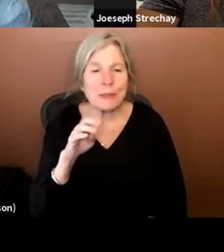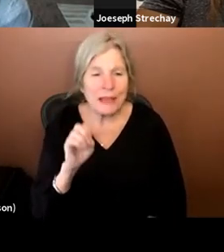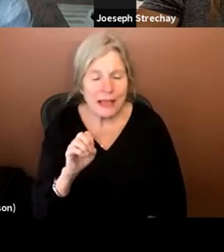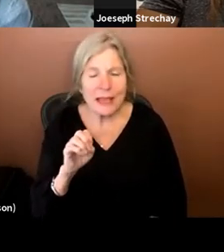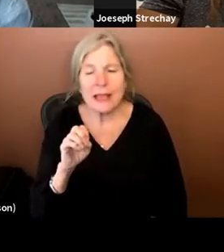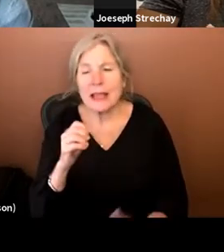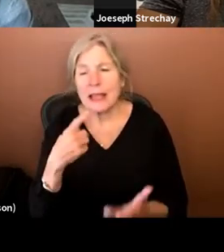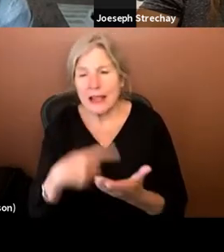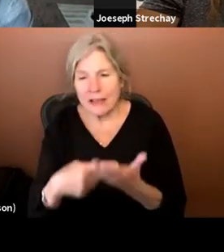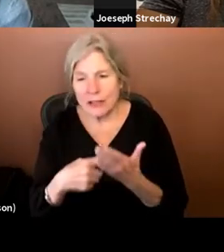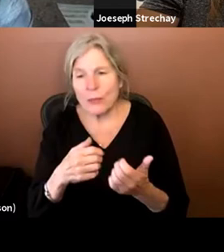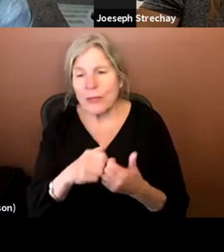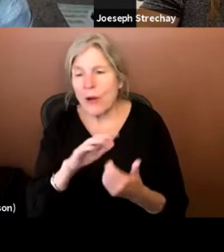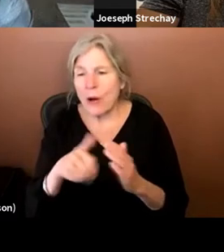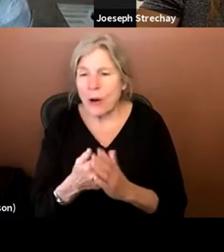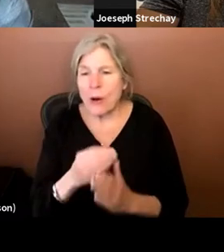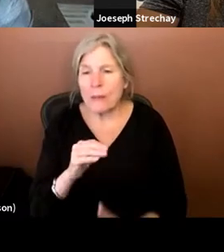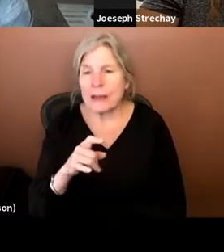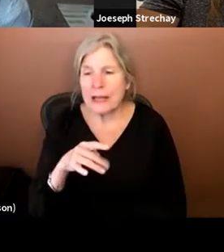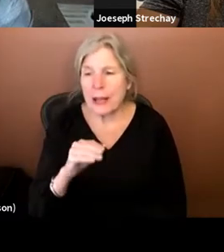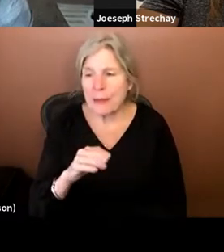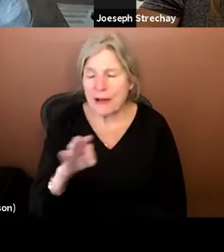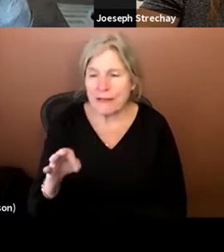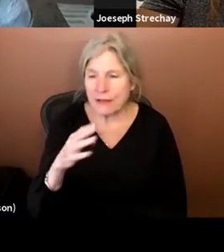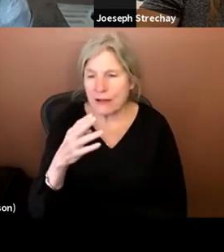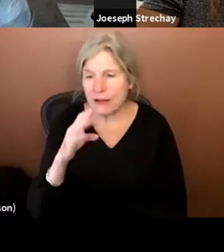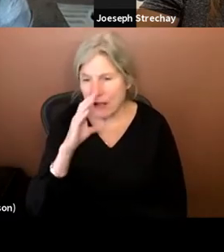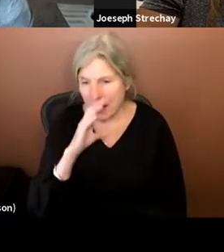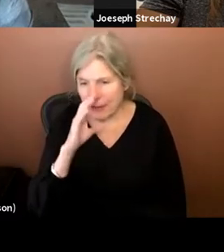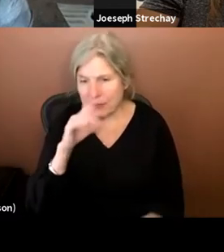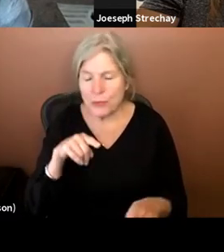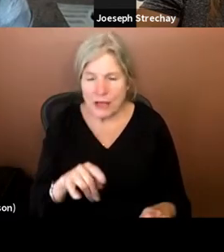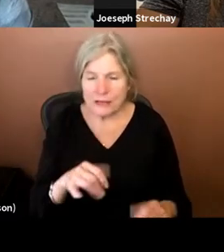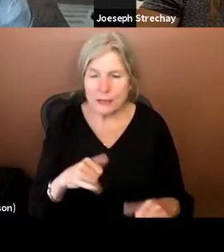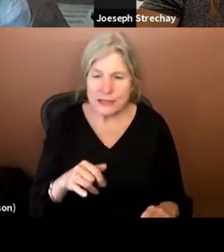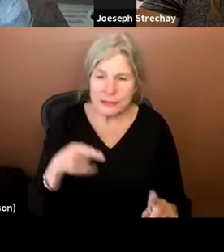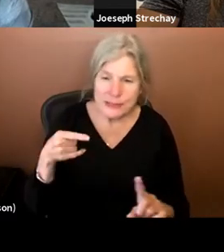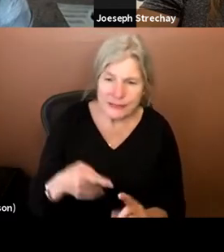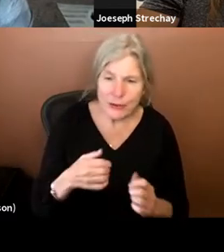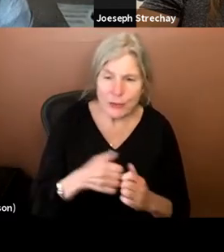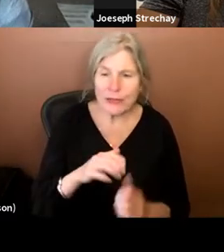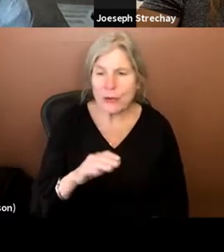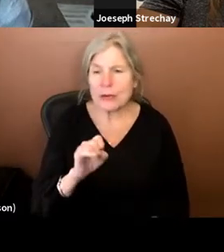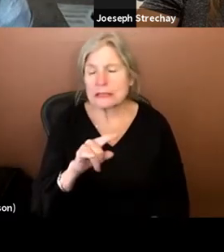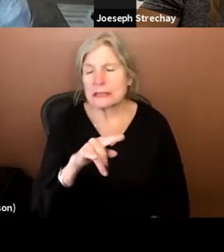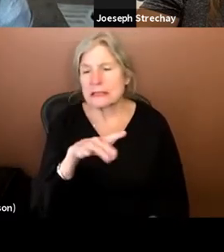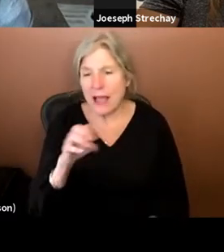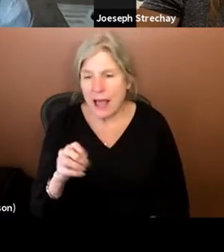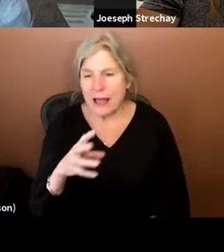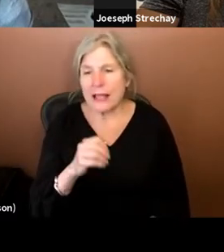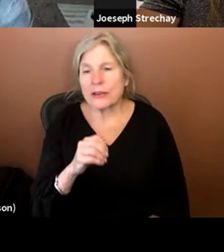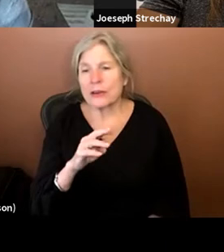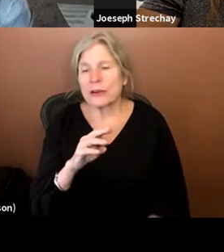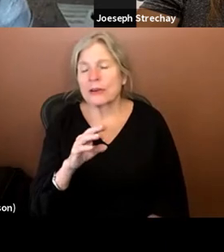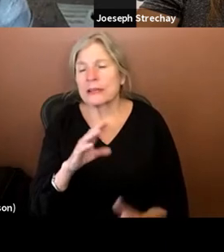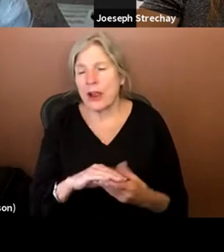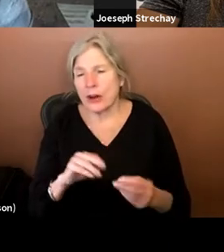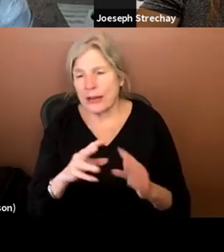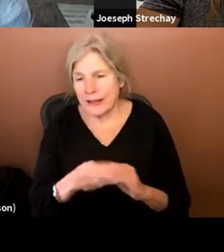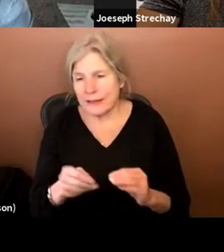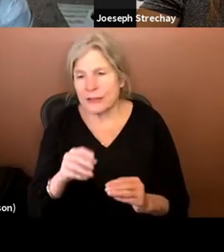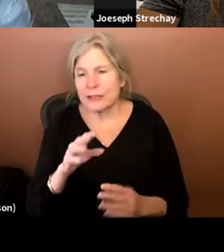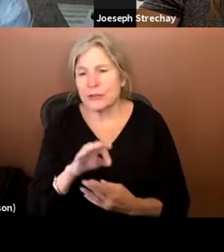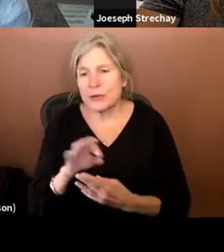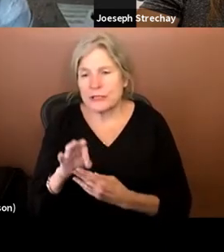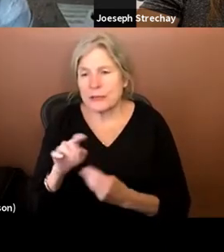conversation with the whole medium of comics while being very specific with your style and your narrative choices about what